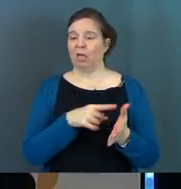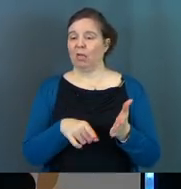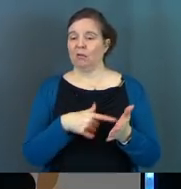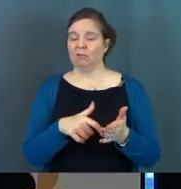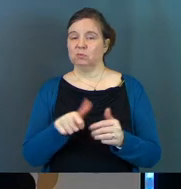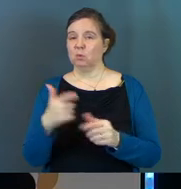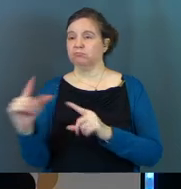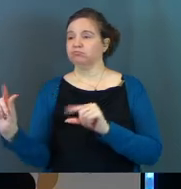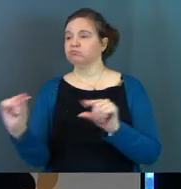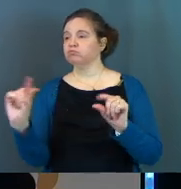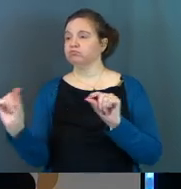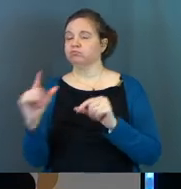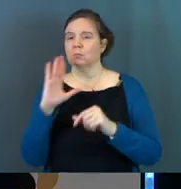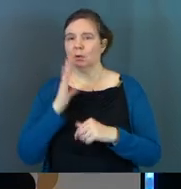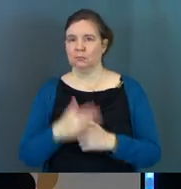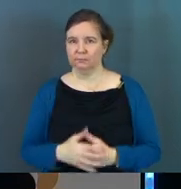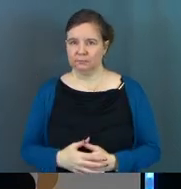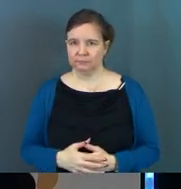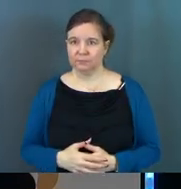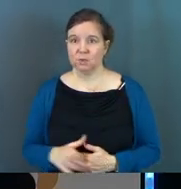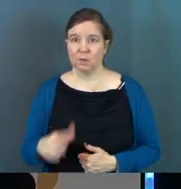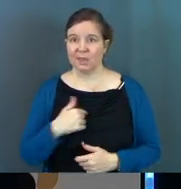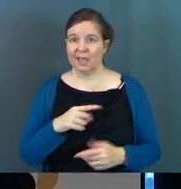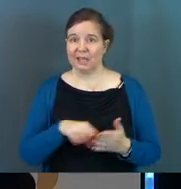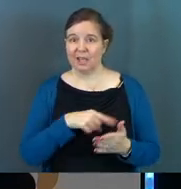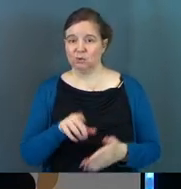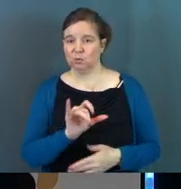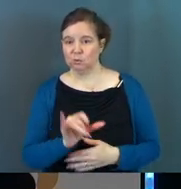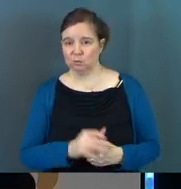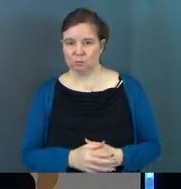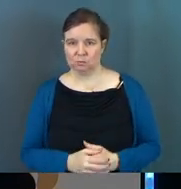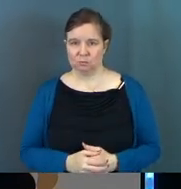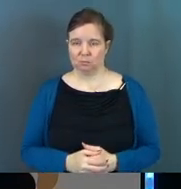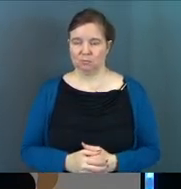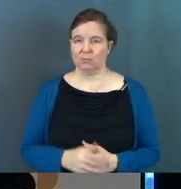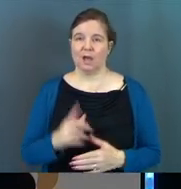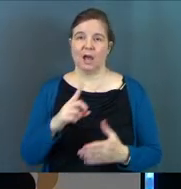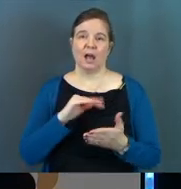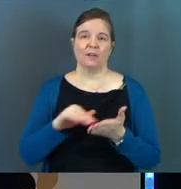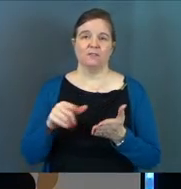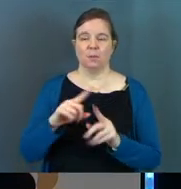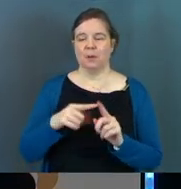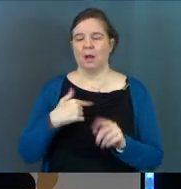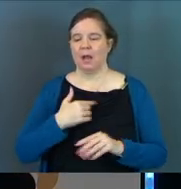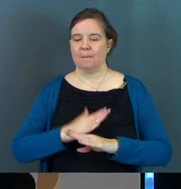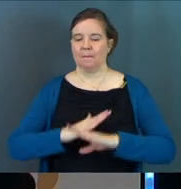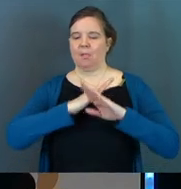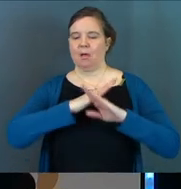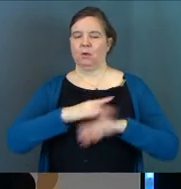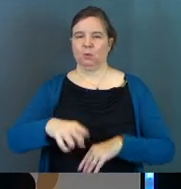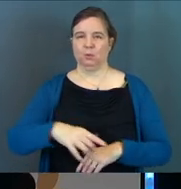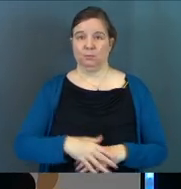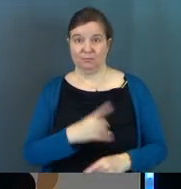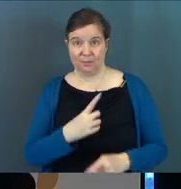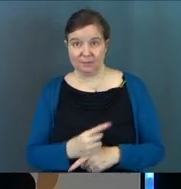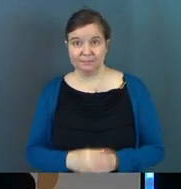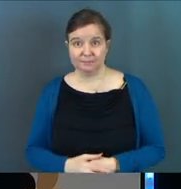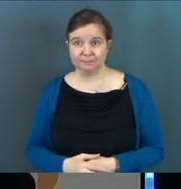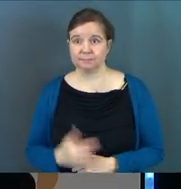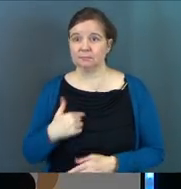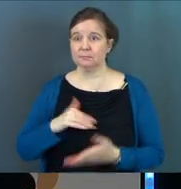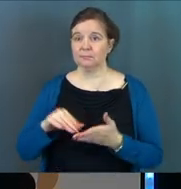behind your back to our friends so that they cancel you too. I forgive you, but I'm blocking you, right?